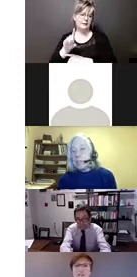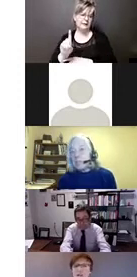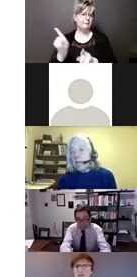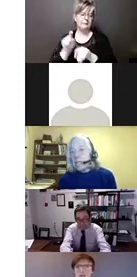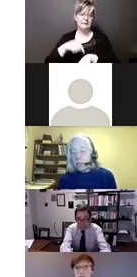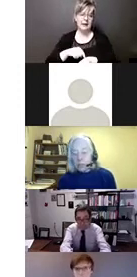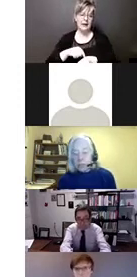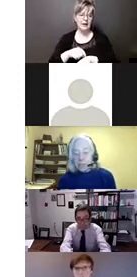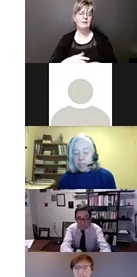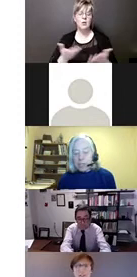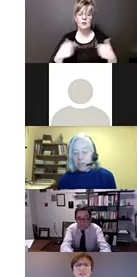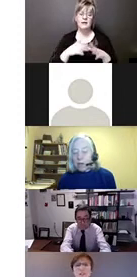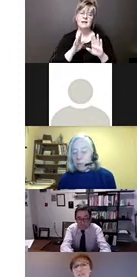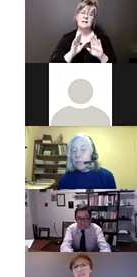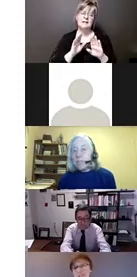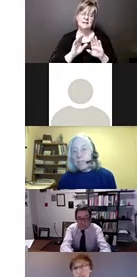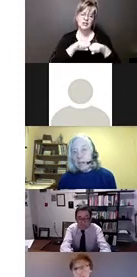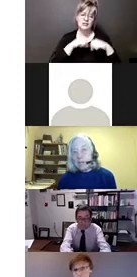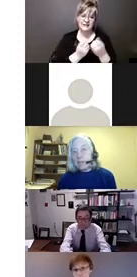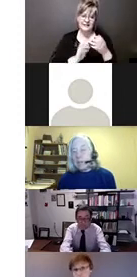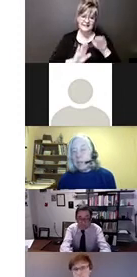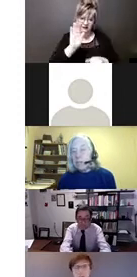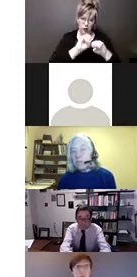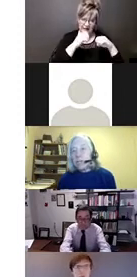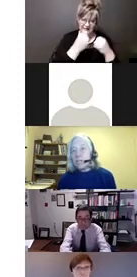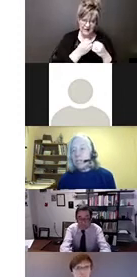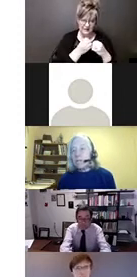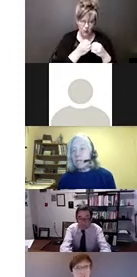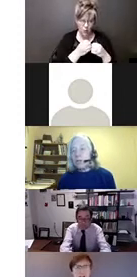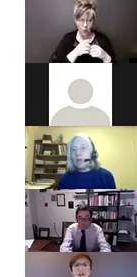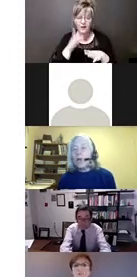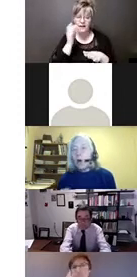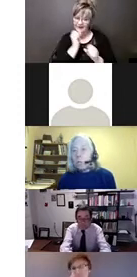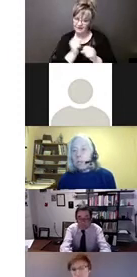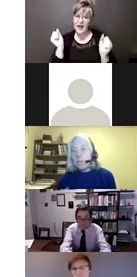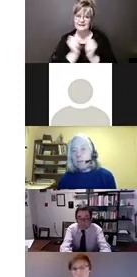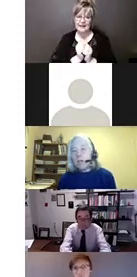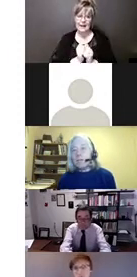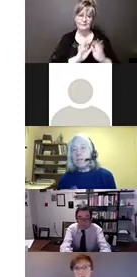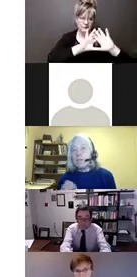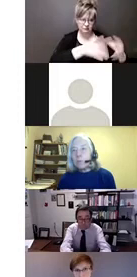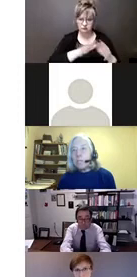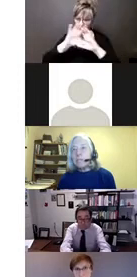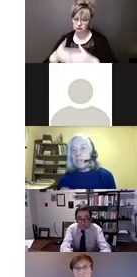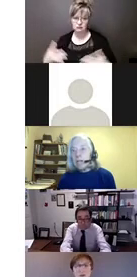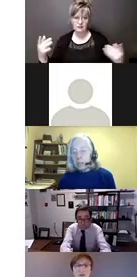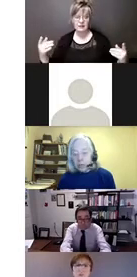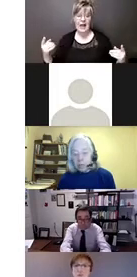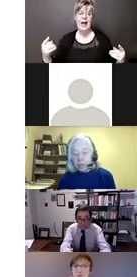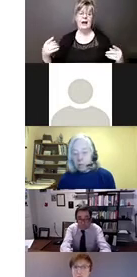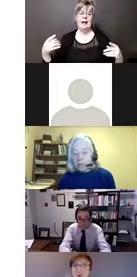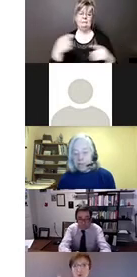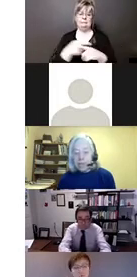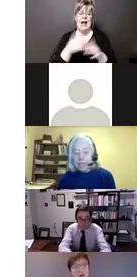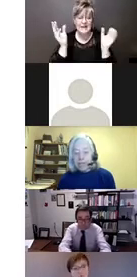civil society organizations are working together at the intersection of the two, hoping to foster some real concrete